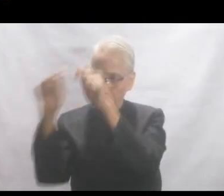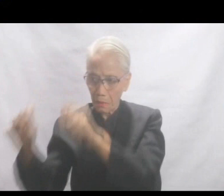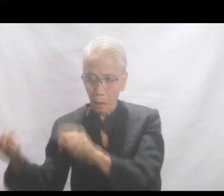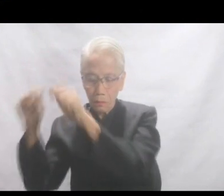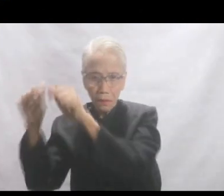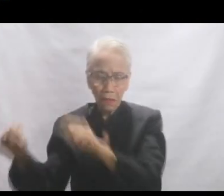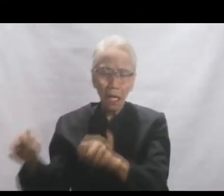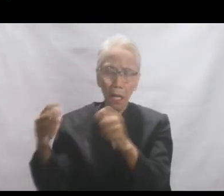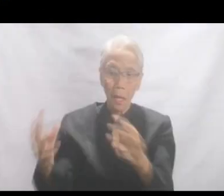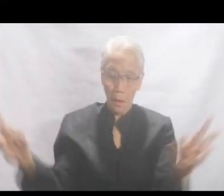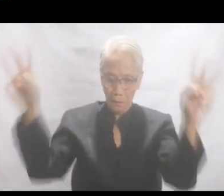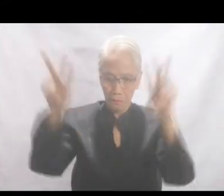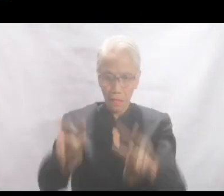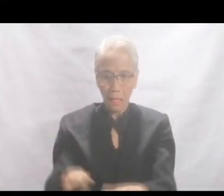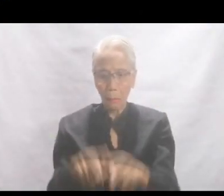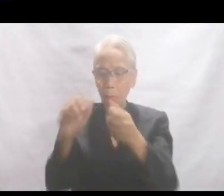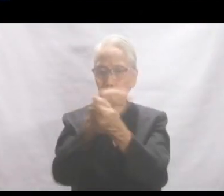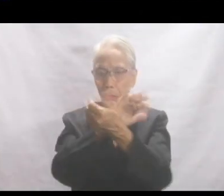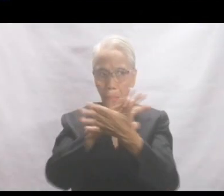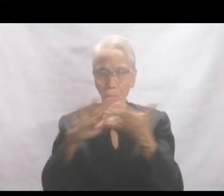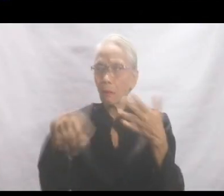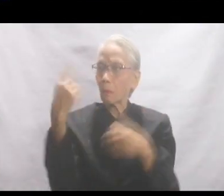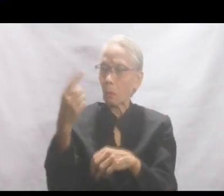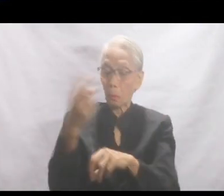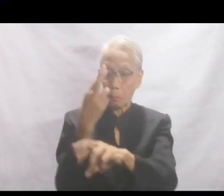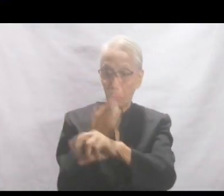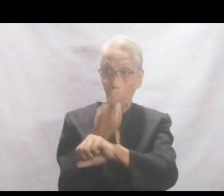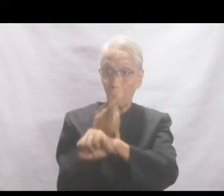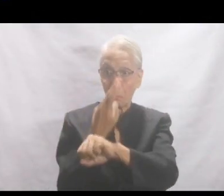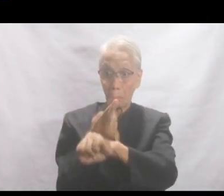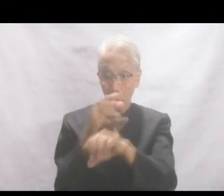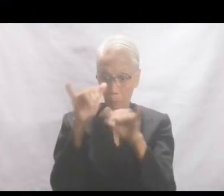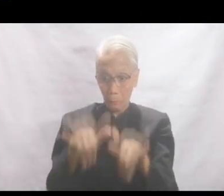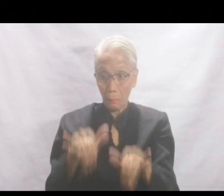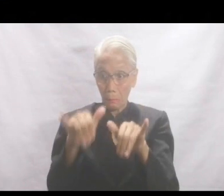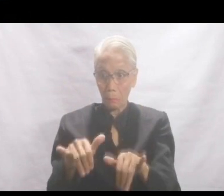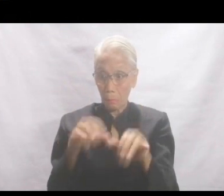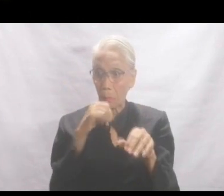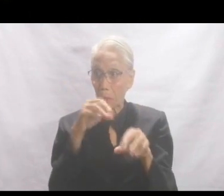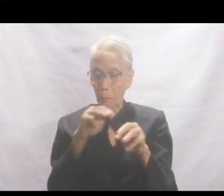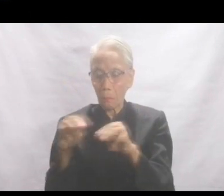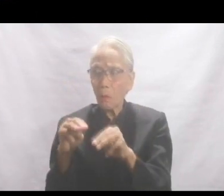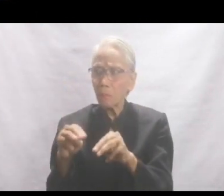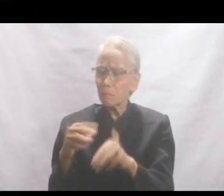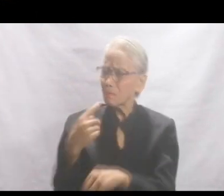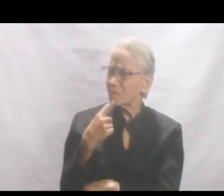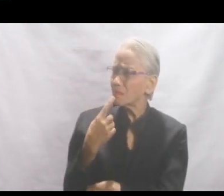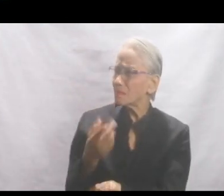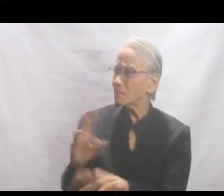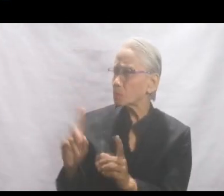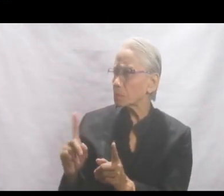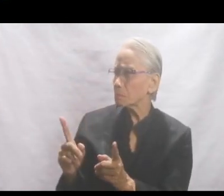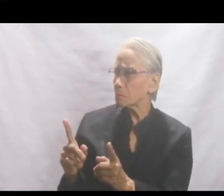and villages were destroyed by the power of the rain, only the great rock on the mountainside remained unmoved. What is